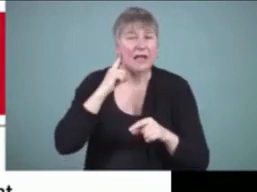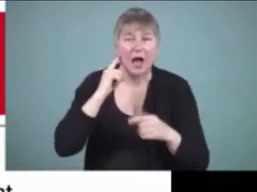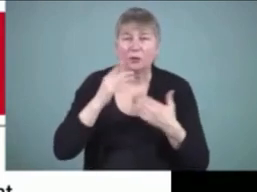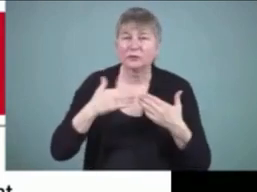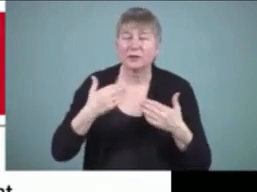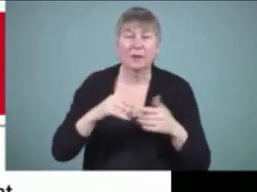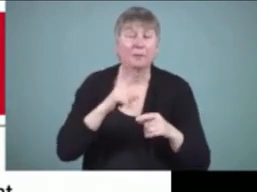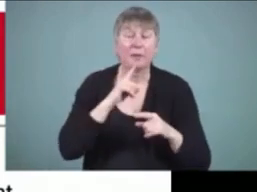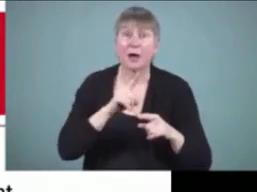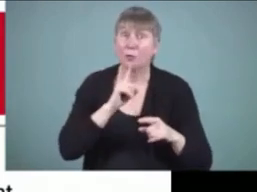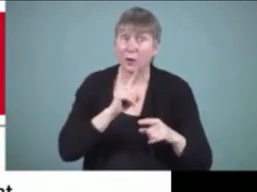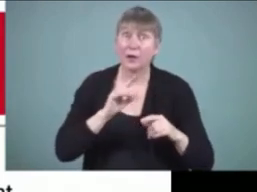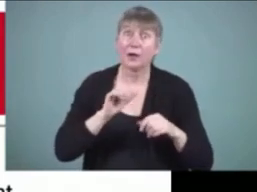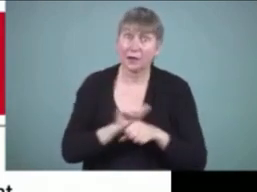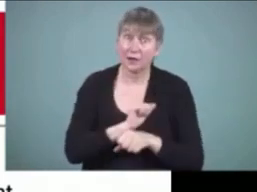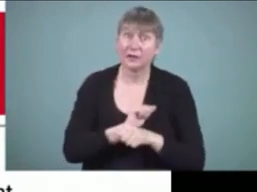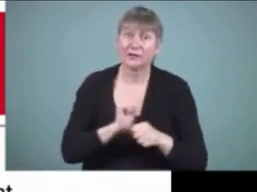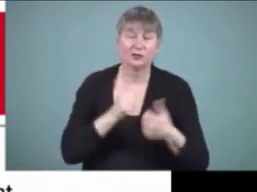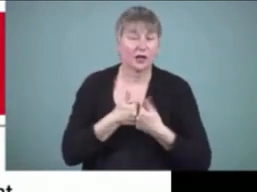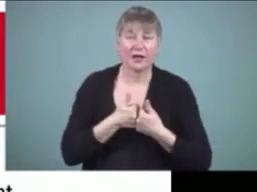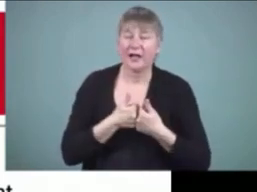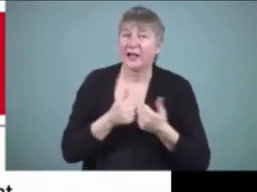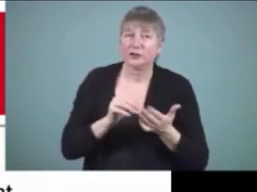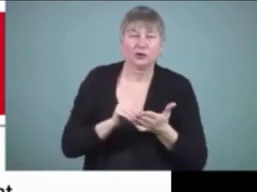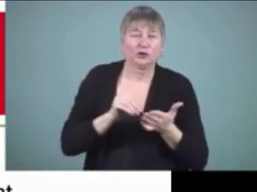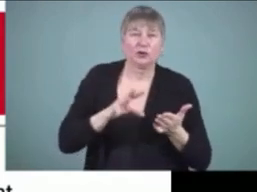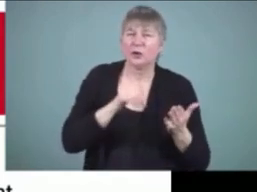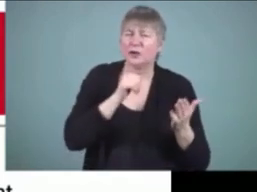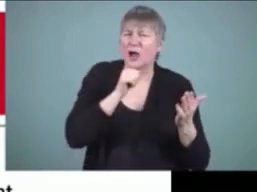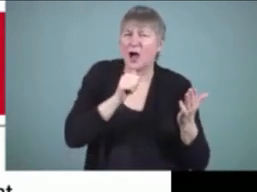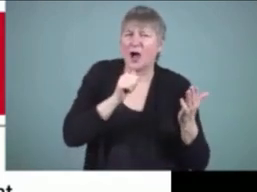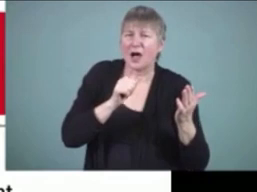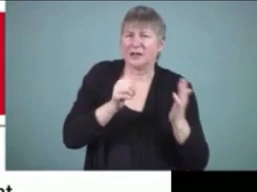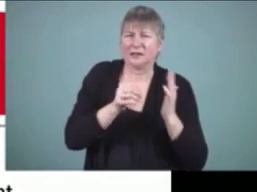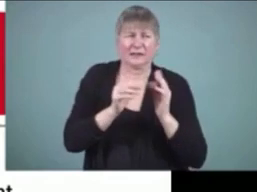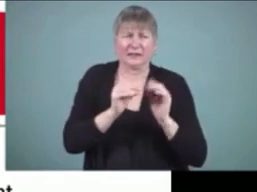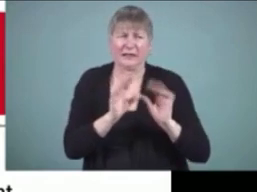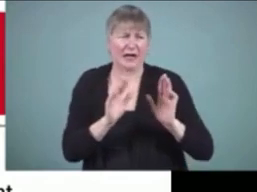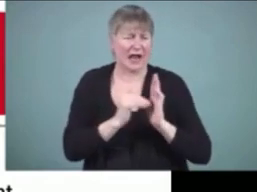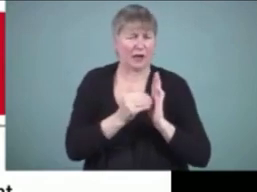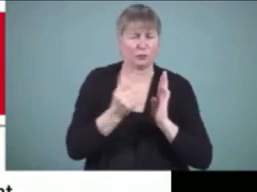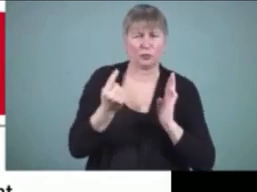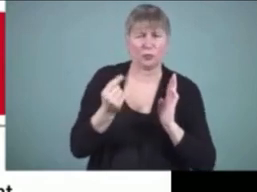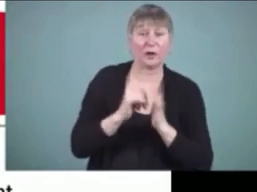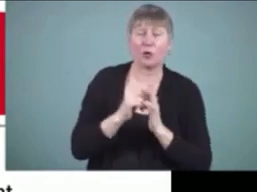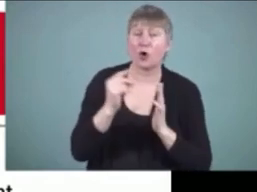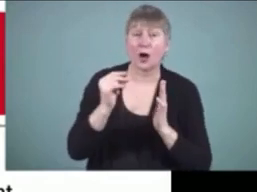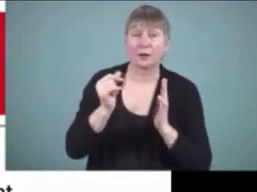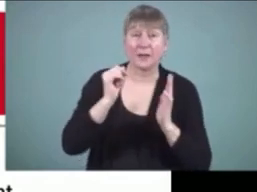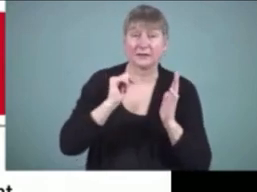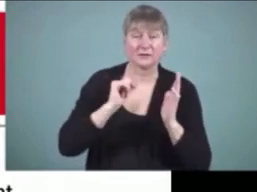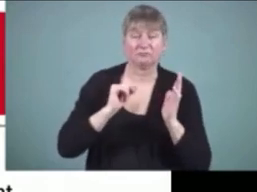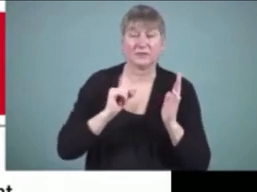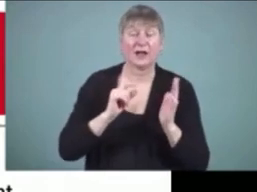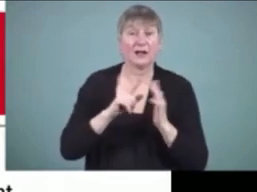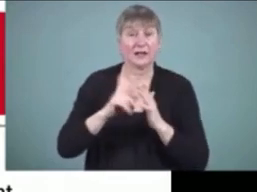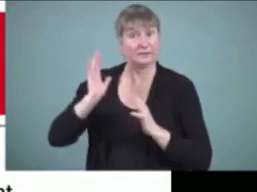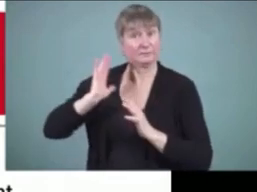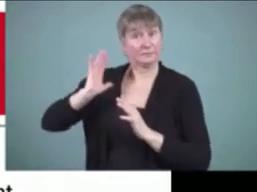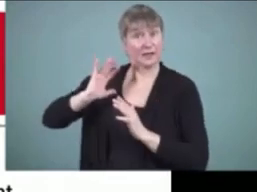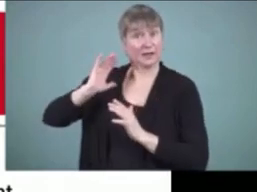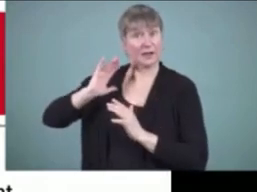so challenging and students don't necessarily know how to do that automatically as i said very early on in this presentation